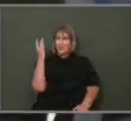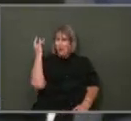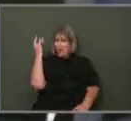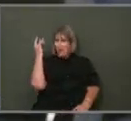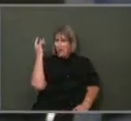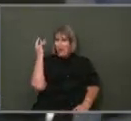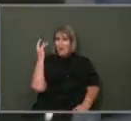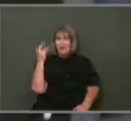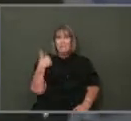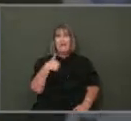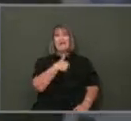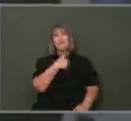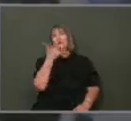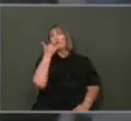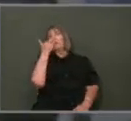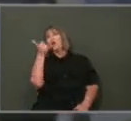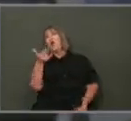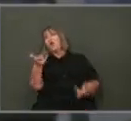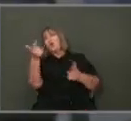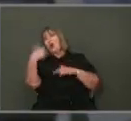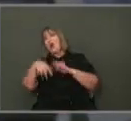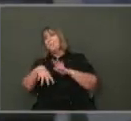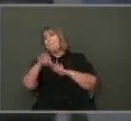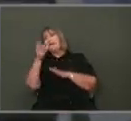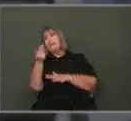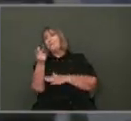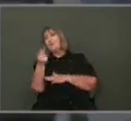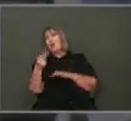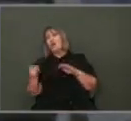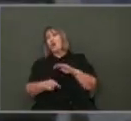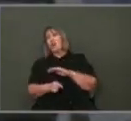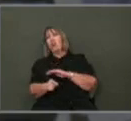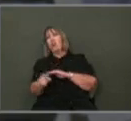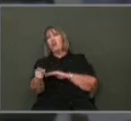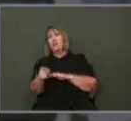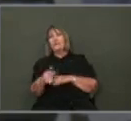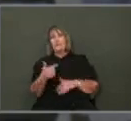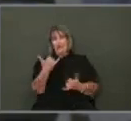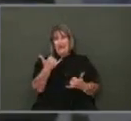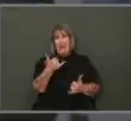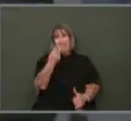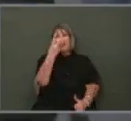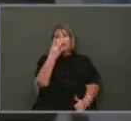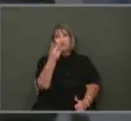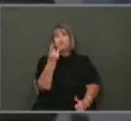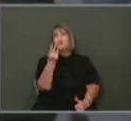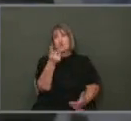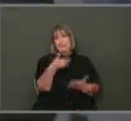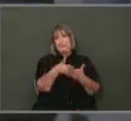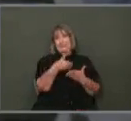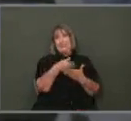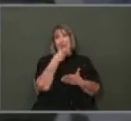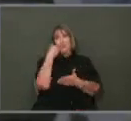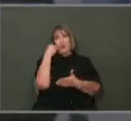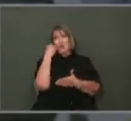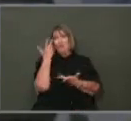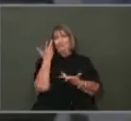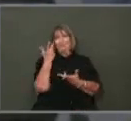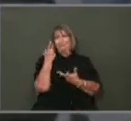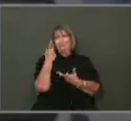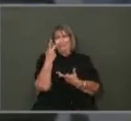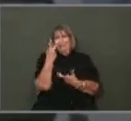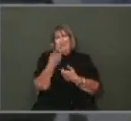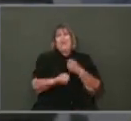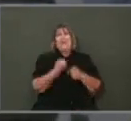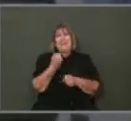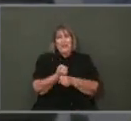Because we call and they say, can you come pick up a dog? There's a stray dog. now I have two stray dogs across from my home. They've been there for a couple of years.